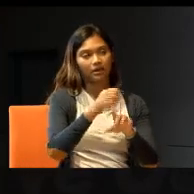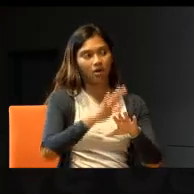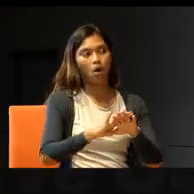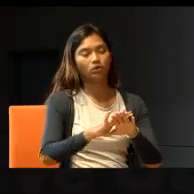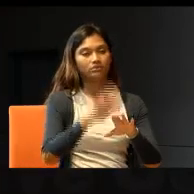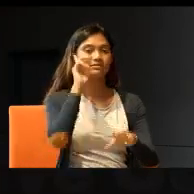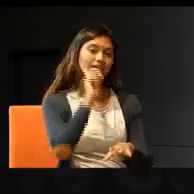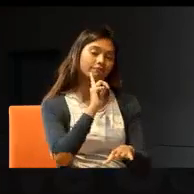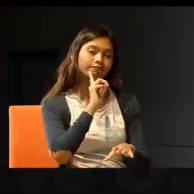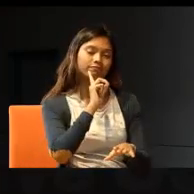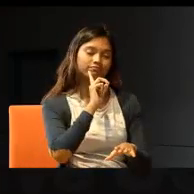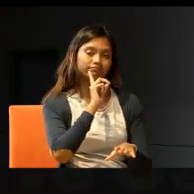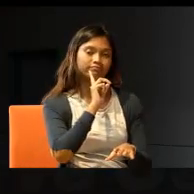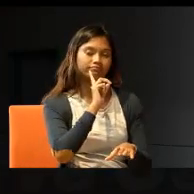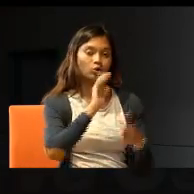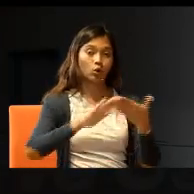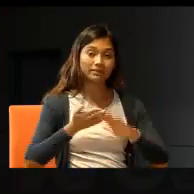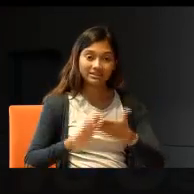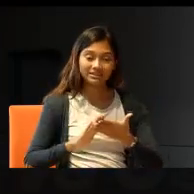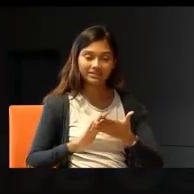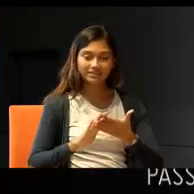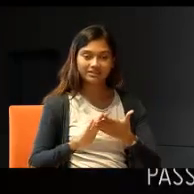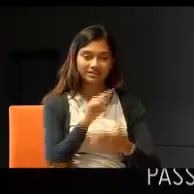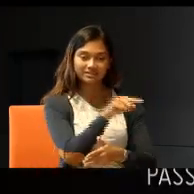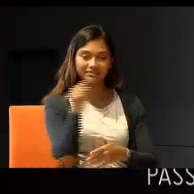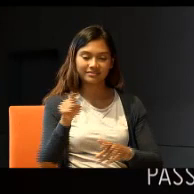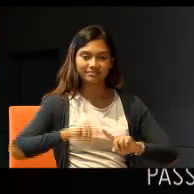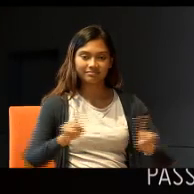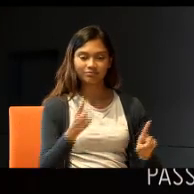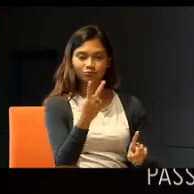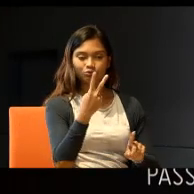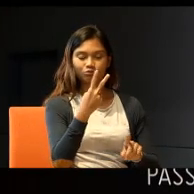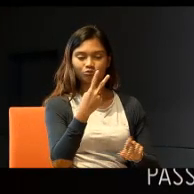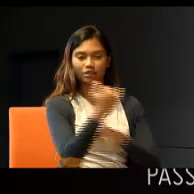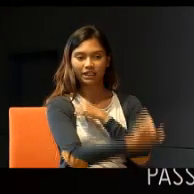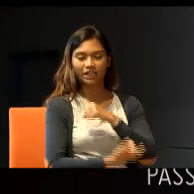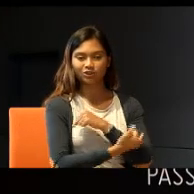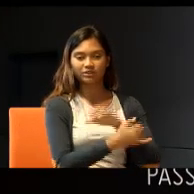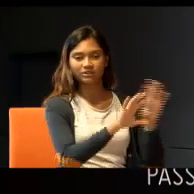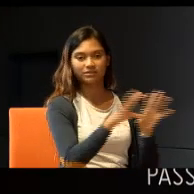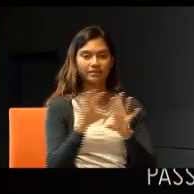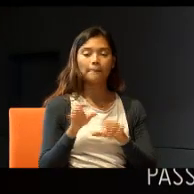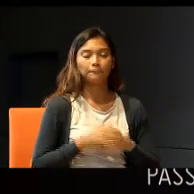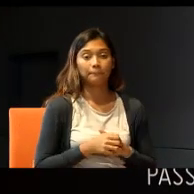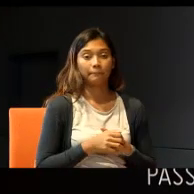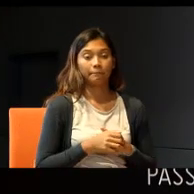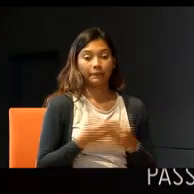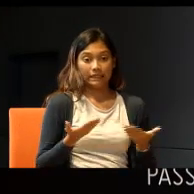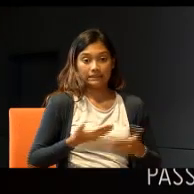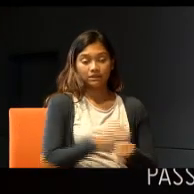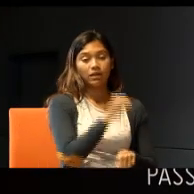deaf people, in this, in Singapore, and in Timor, I would say that, here, we have a lot of,